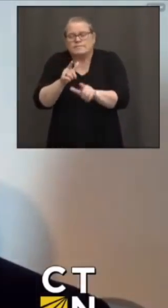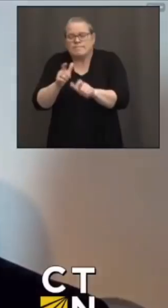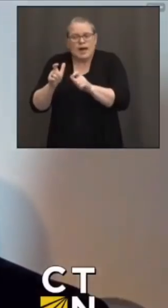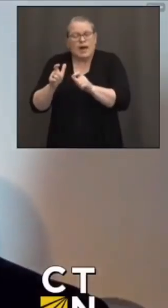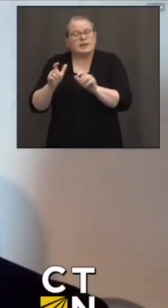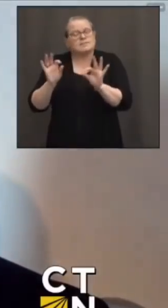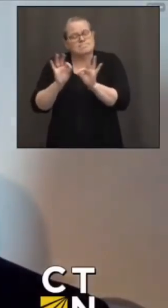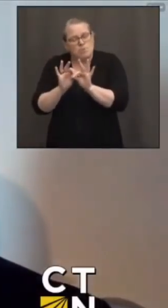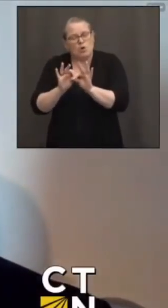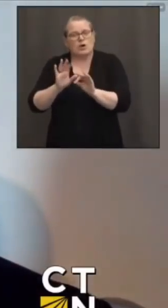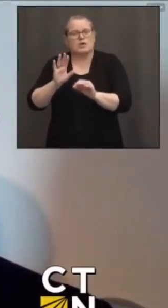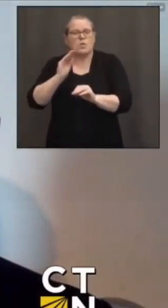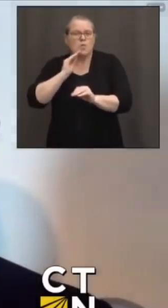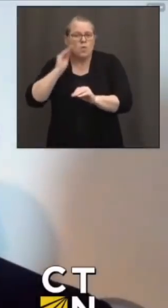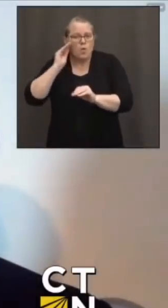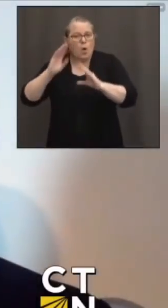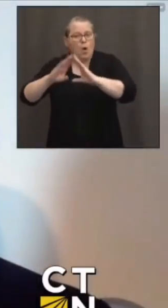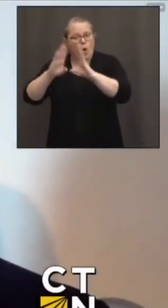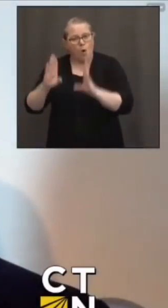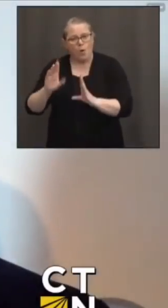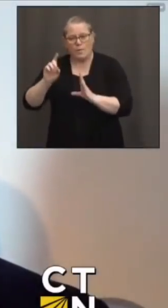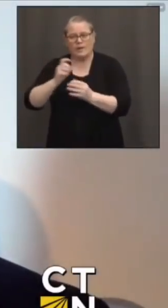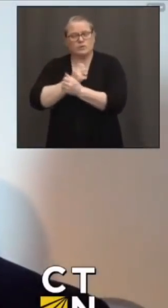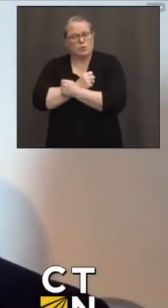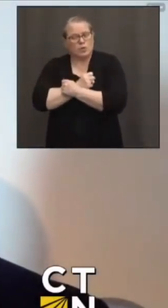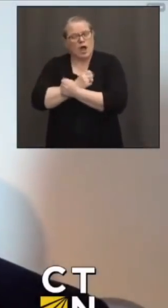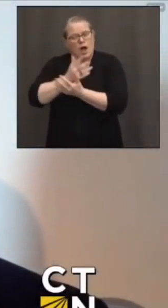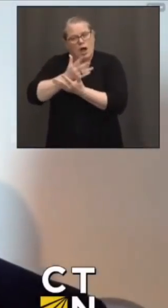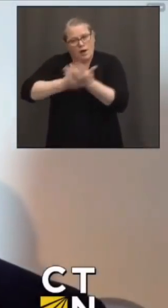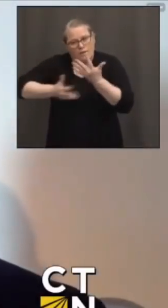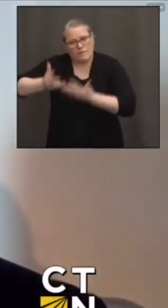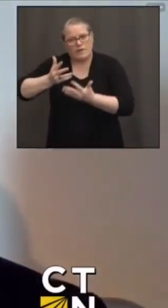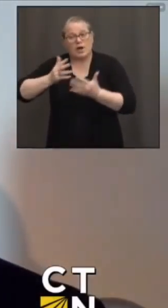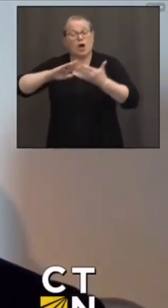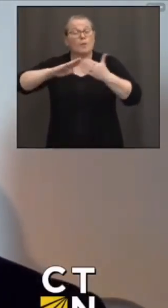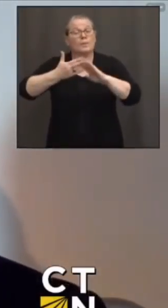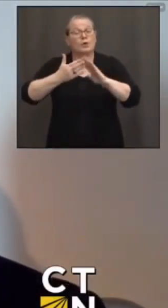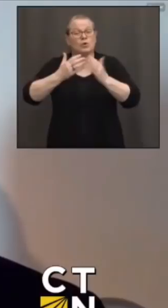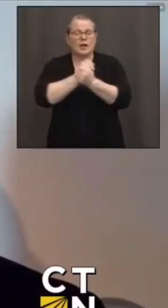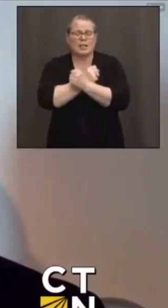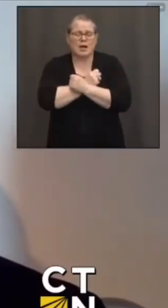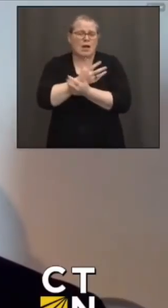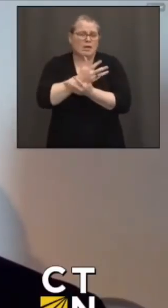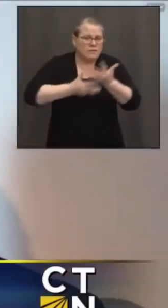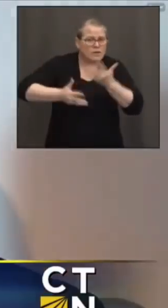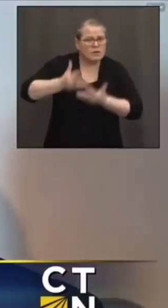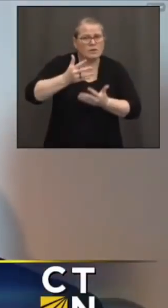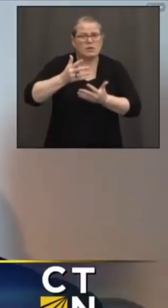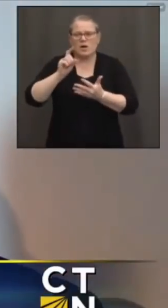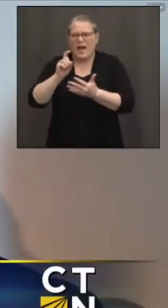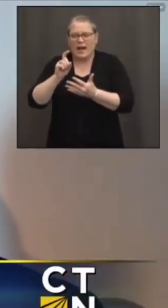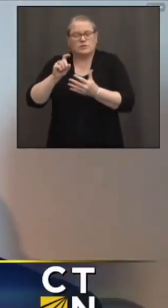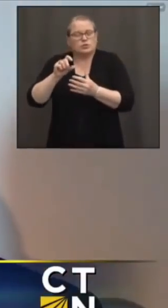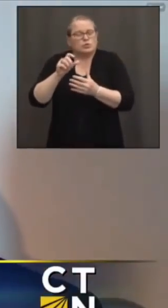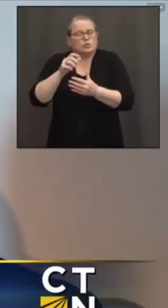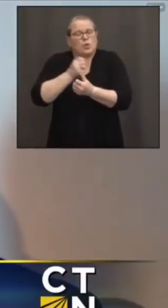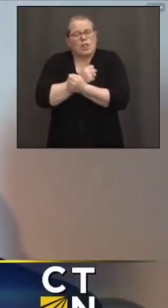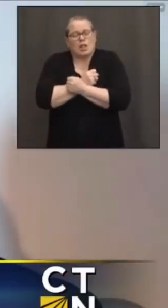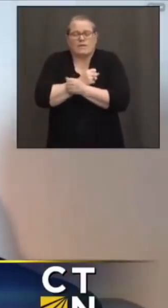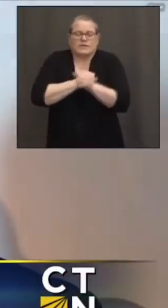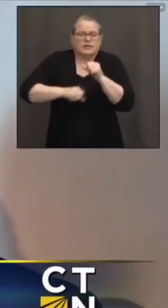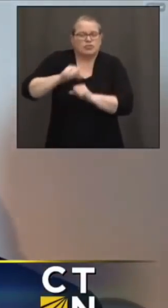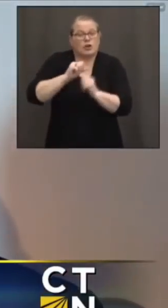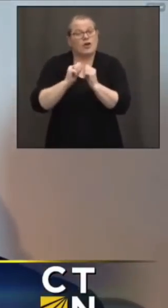in our homes. We've got to get love in our community. We've got to love one another. And that starts with, I believe, with forgiveness.